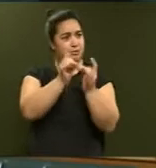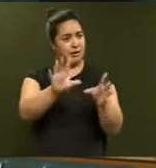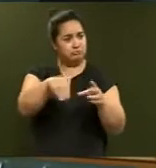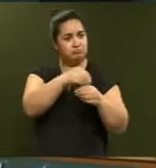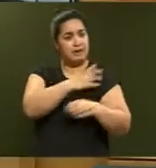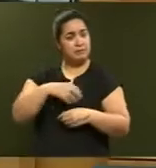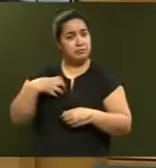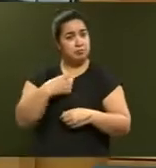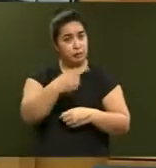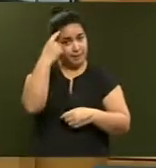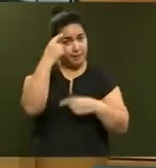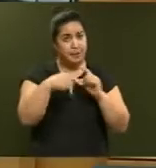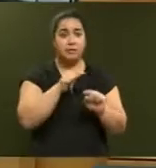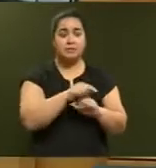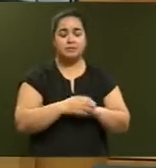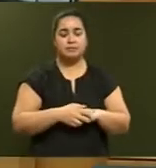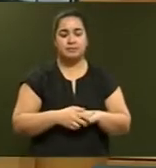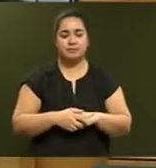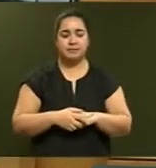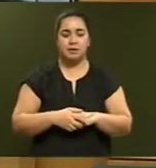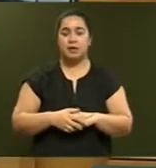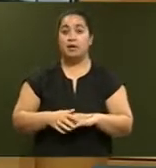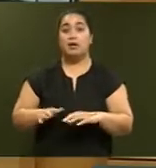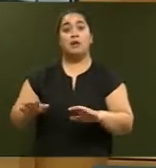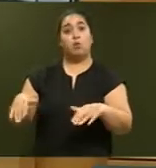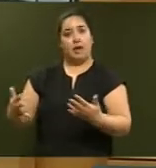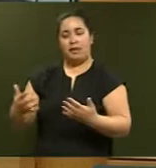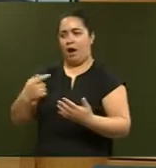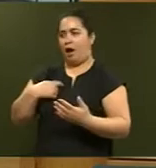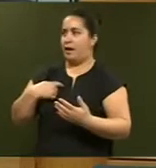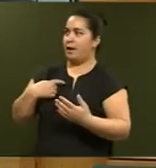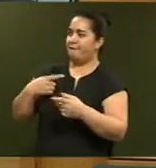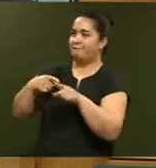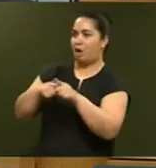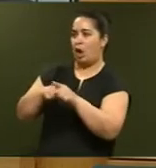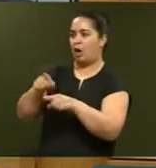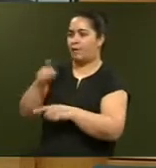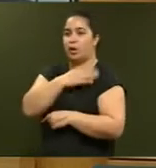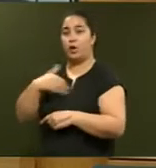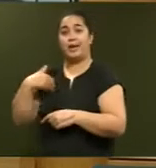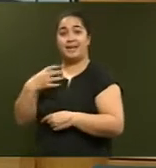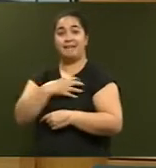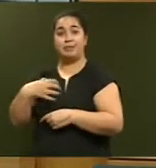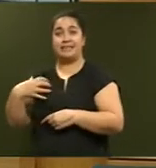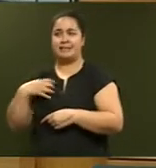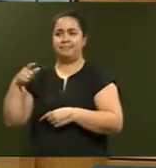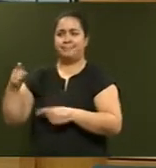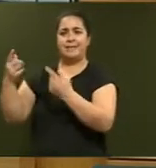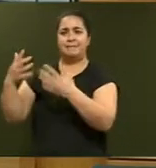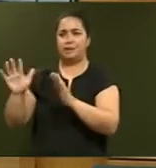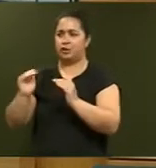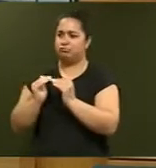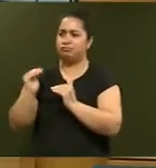Well, Mr Speaker, I take my cue on this from an earlier government that increased fuel taxes in